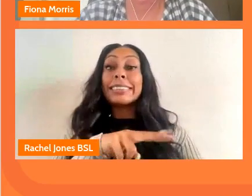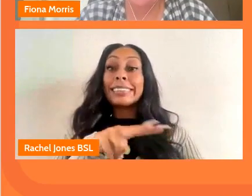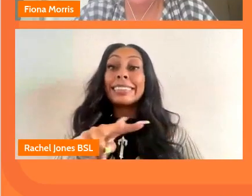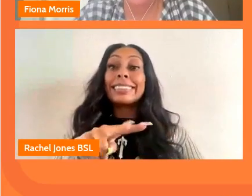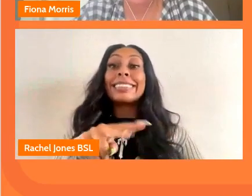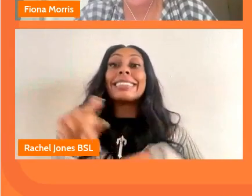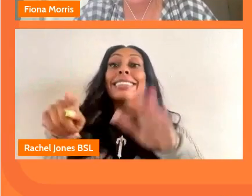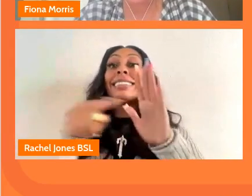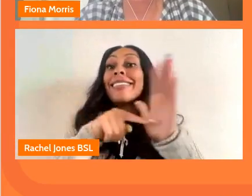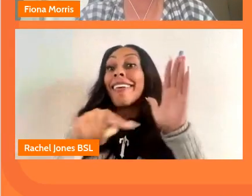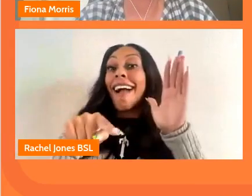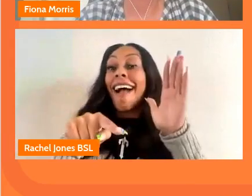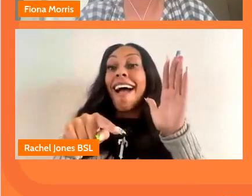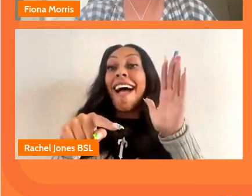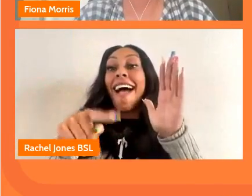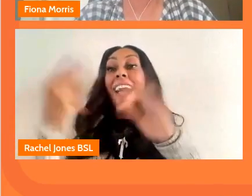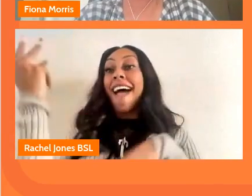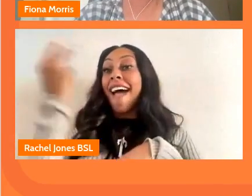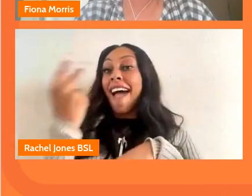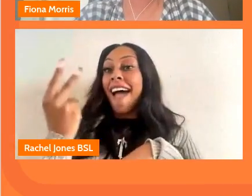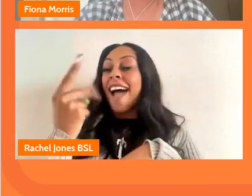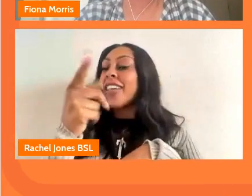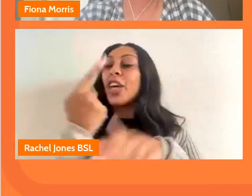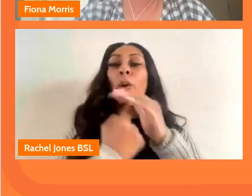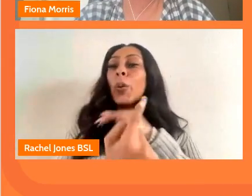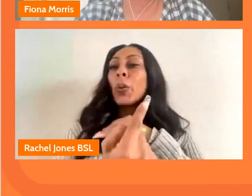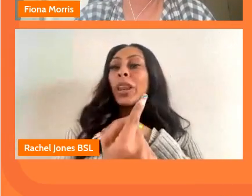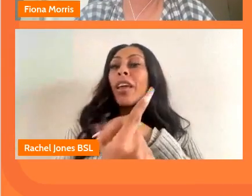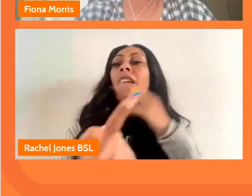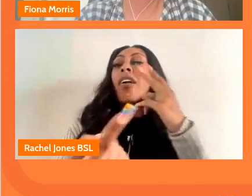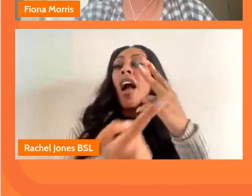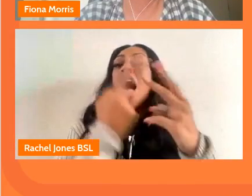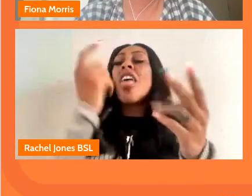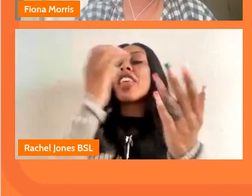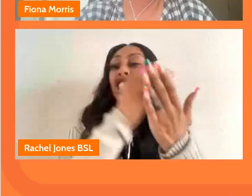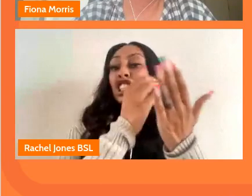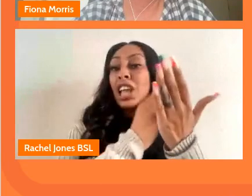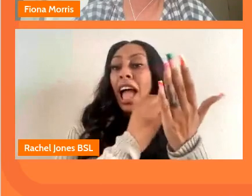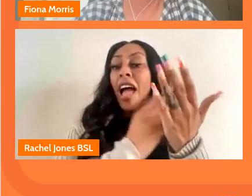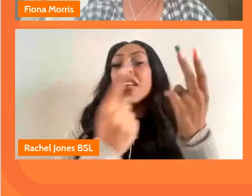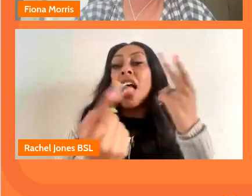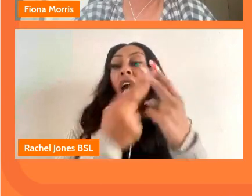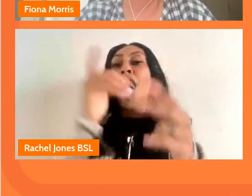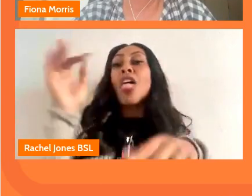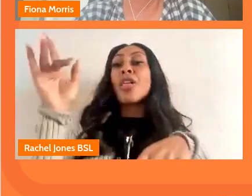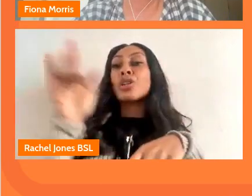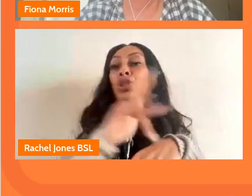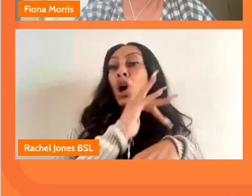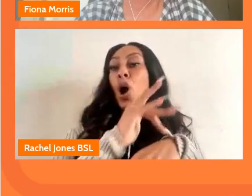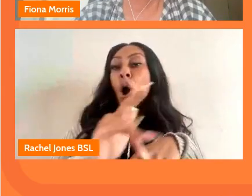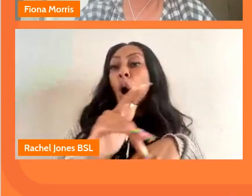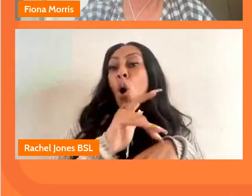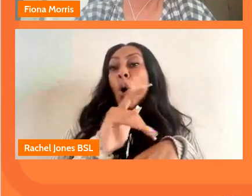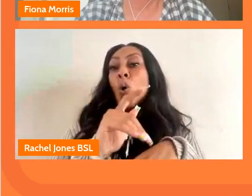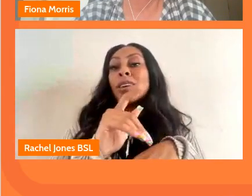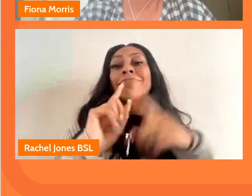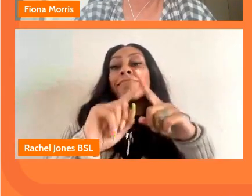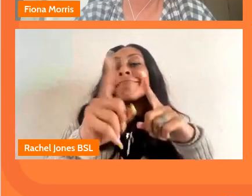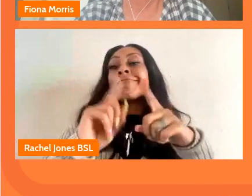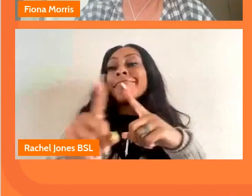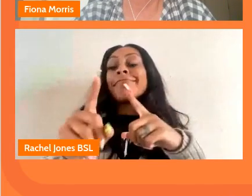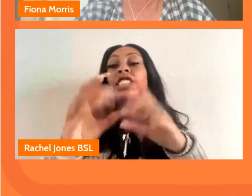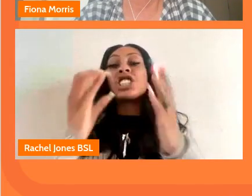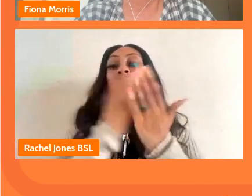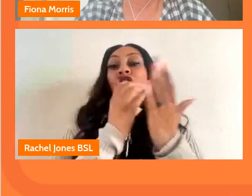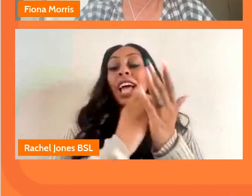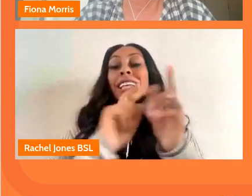is is quite unique in that you know i mean on other channels and other shows you know there's maybe a you know because every channel has a strategy but